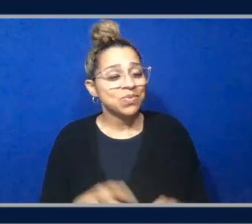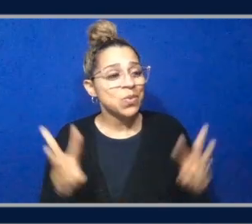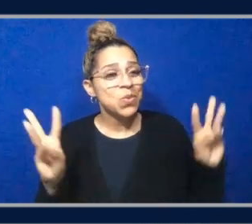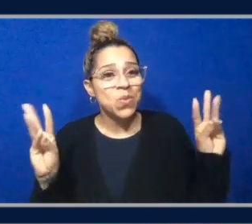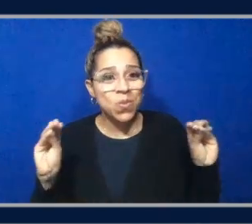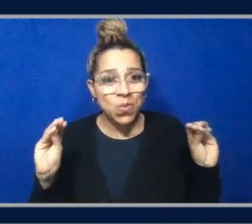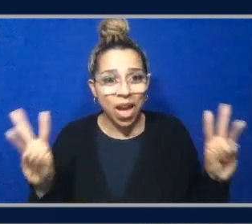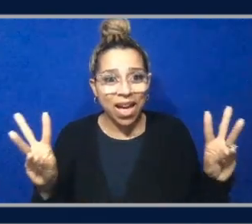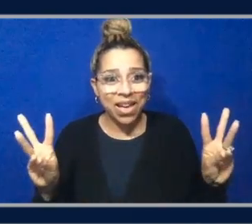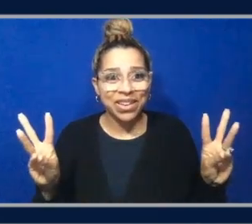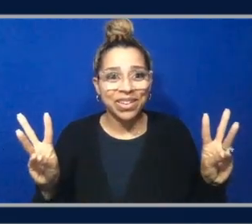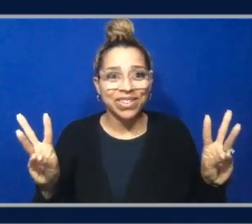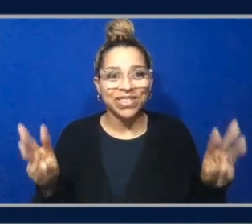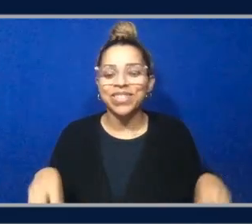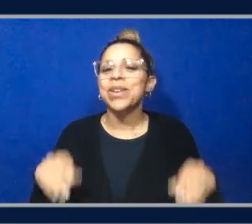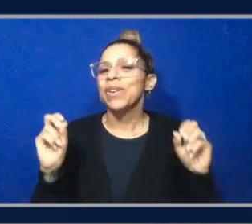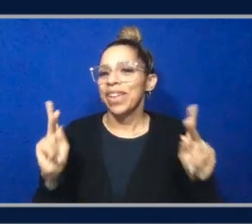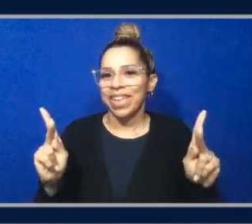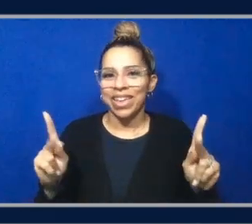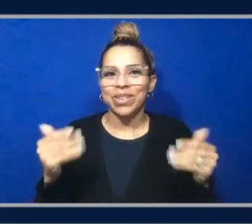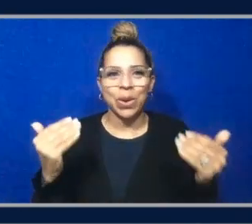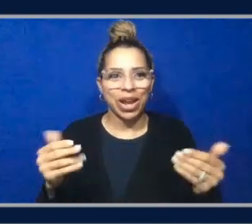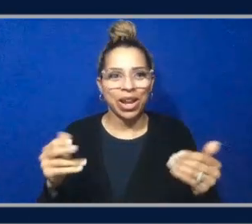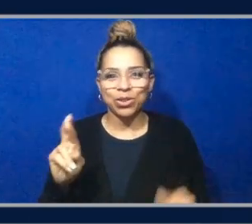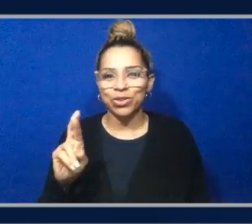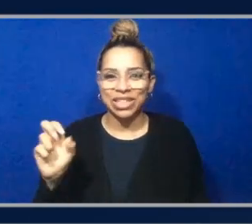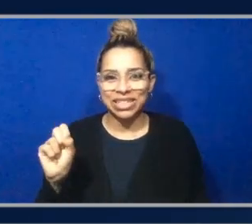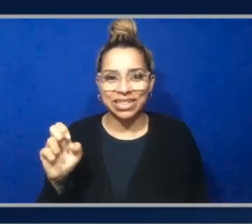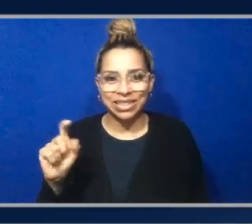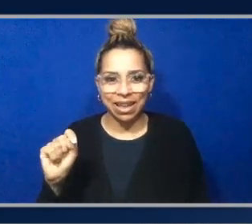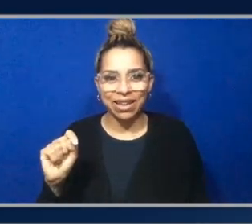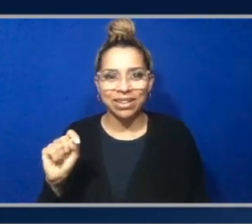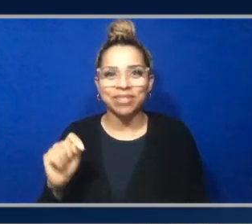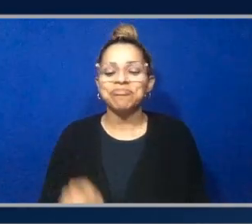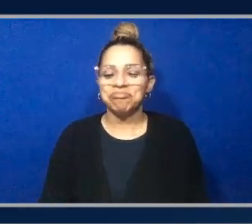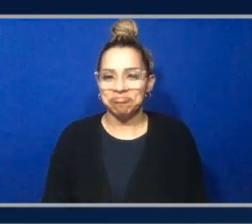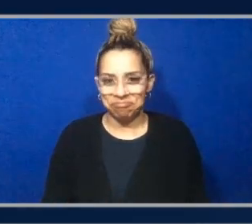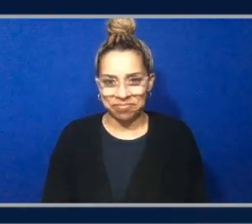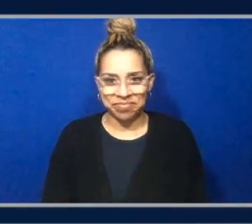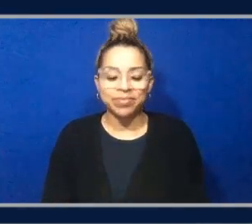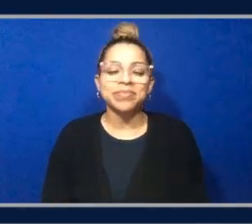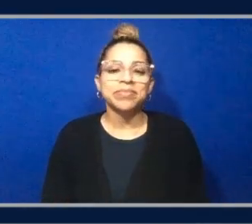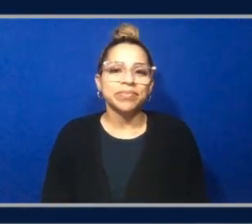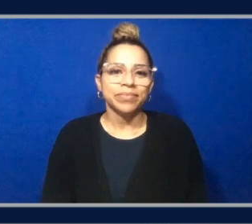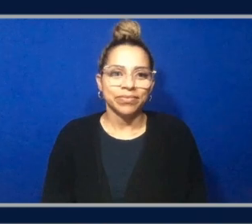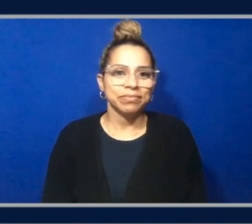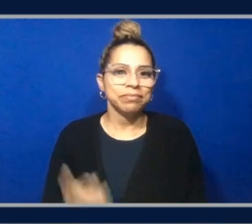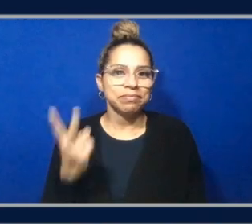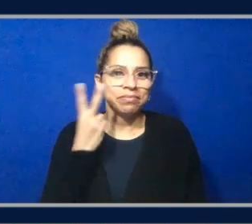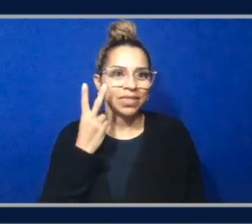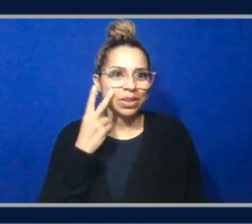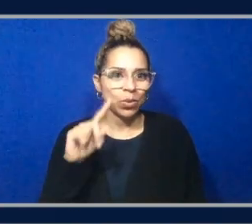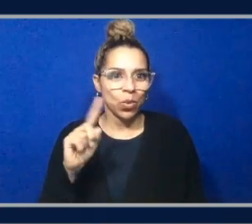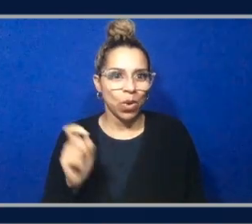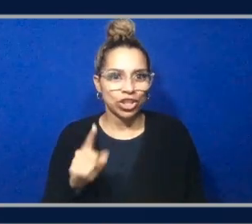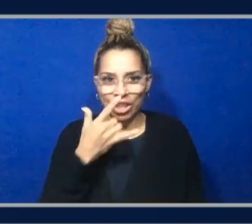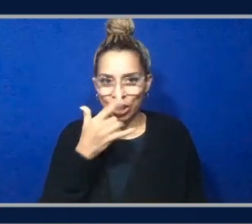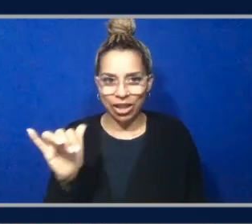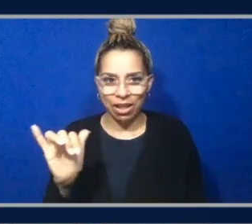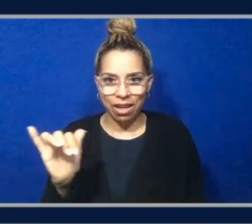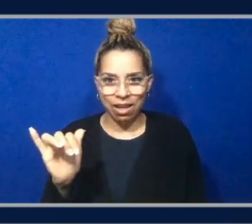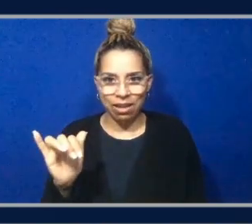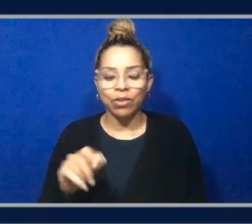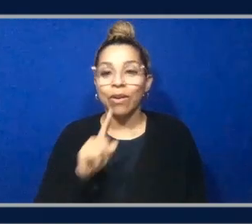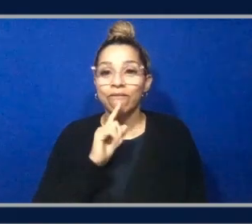All right. So are we going to reset? All right. Reset it so we can take a look at what these questions look like. So confirm reset.